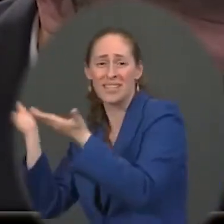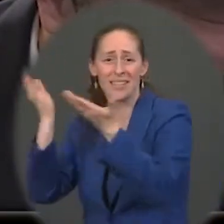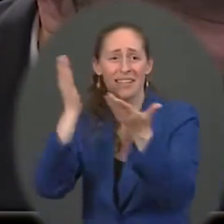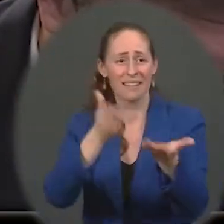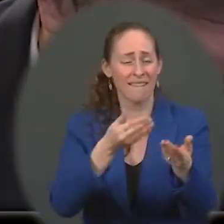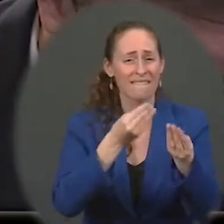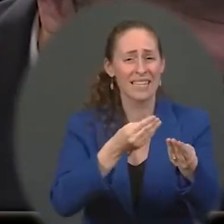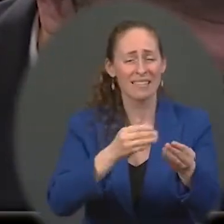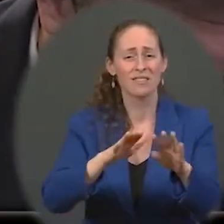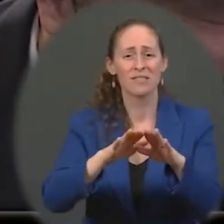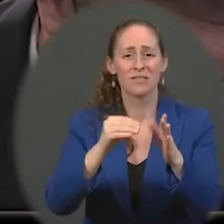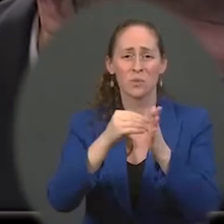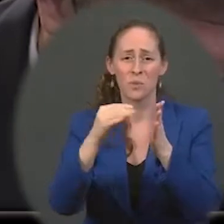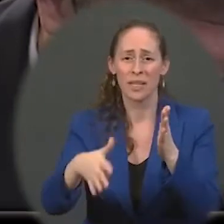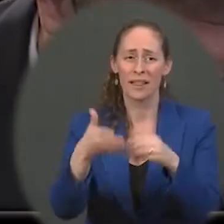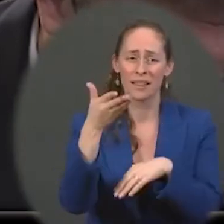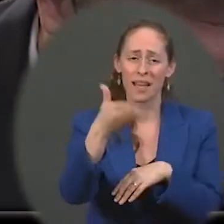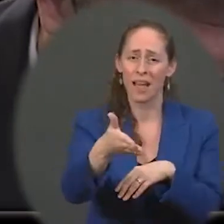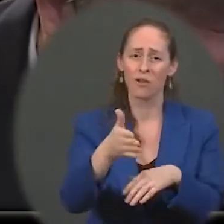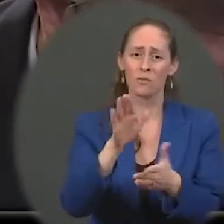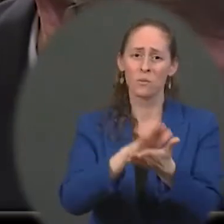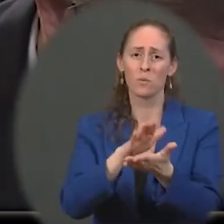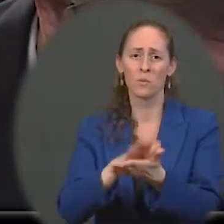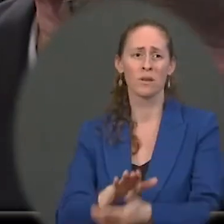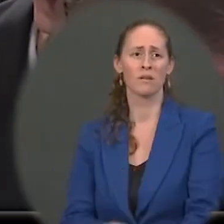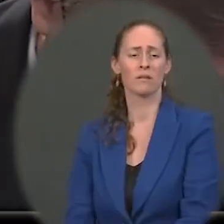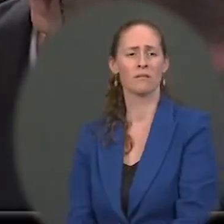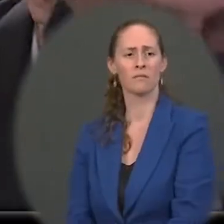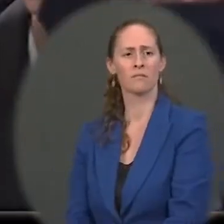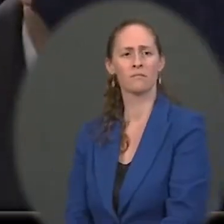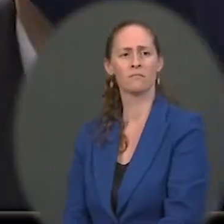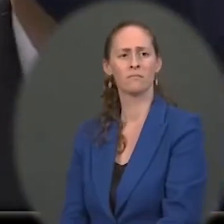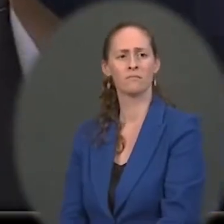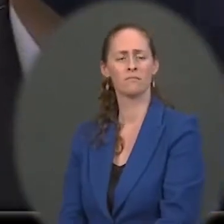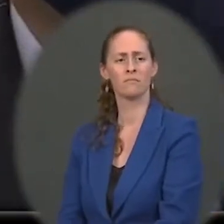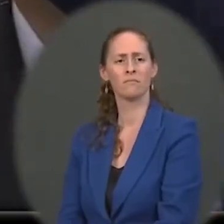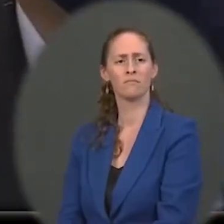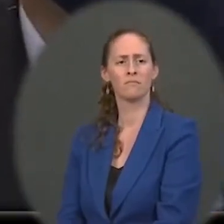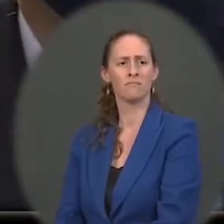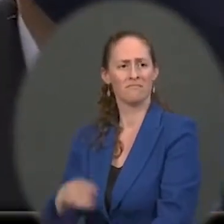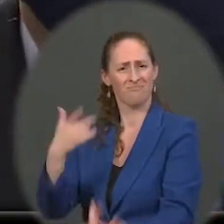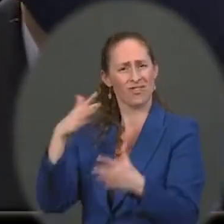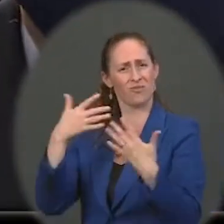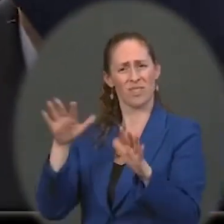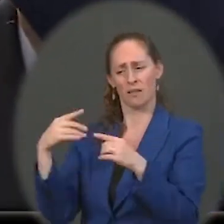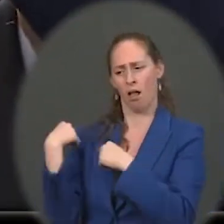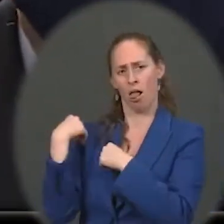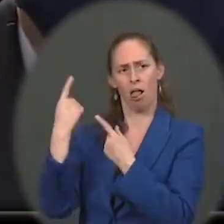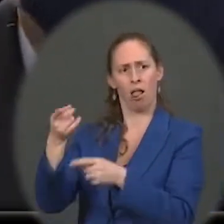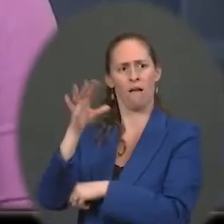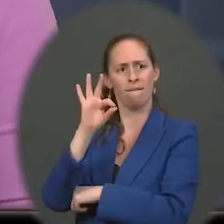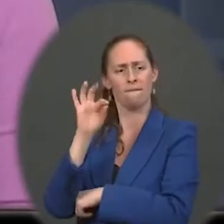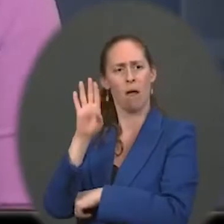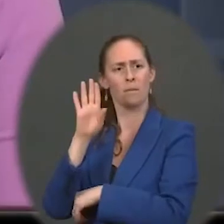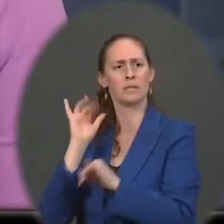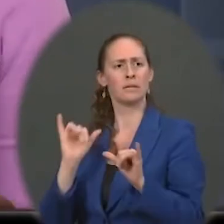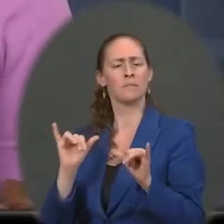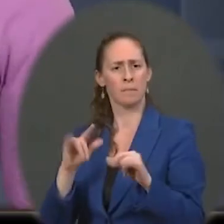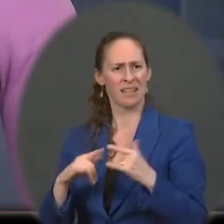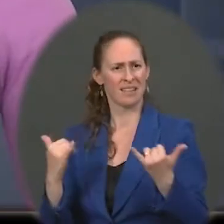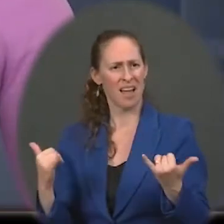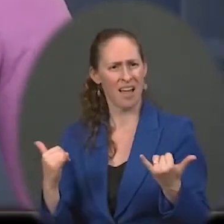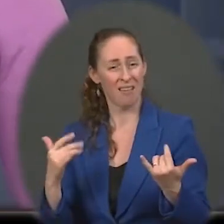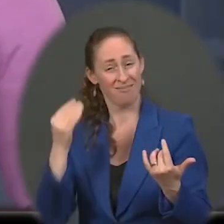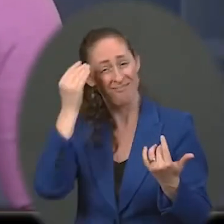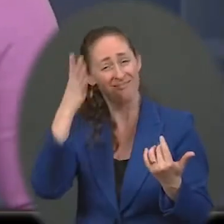working on and aware of since February, why does it seem like this is a problem that is getting worse, not better? Ms. I would, I